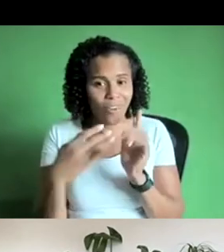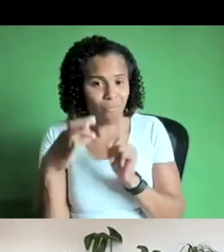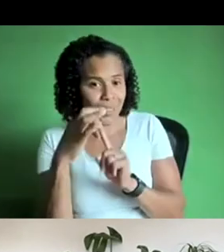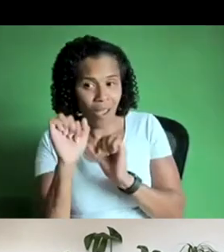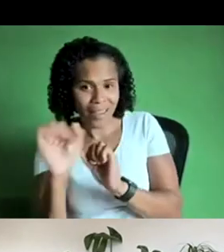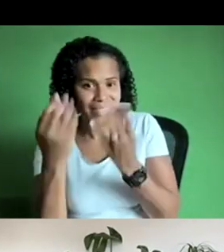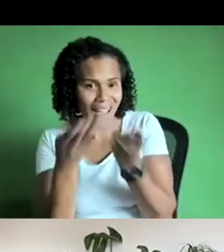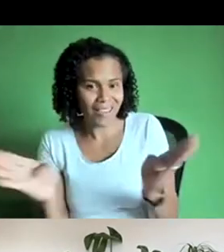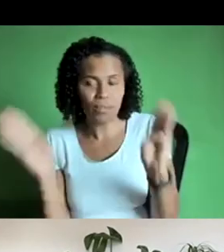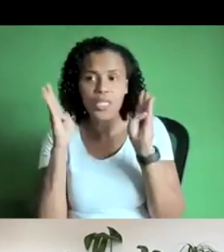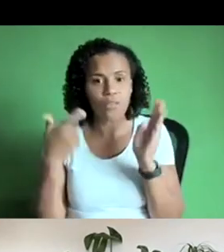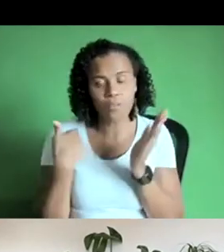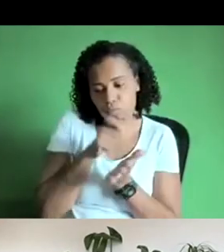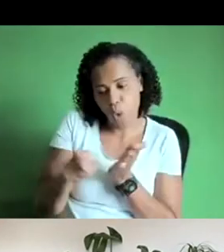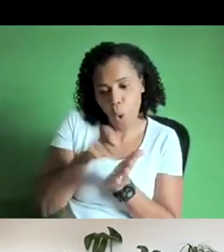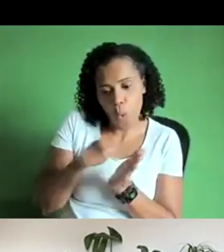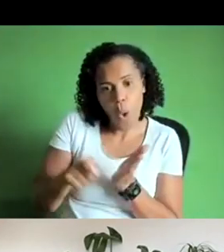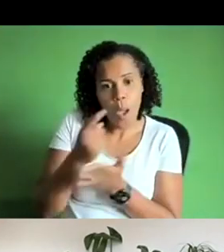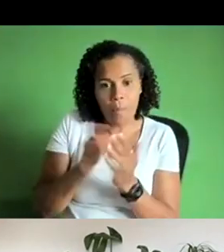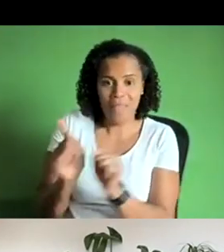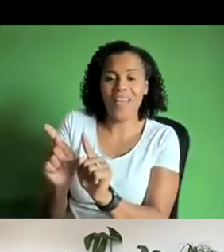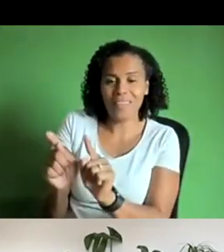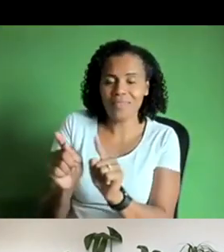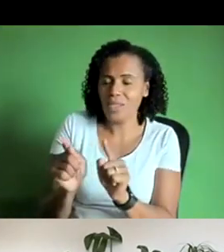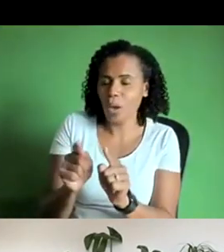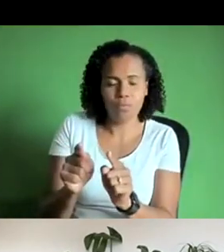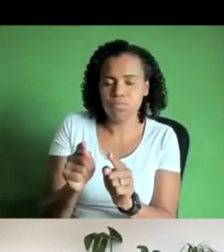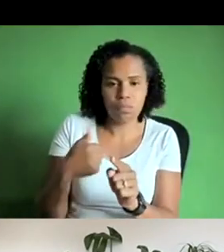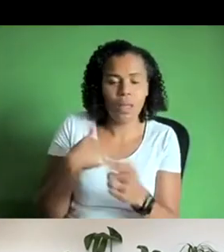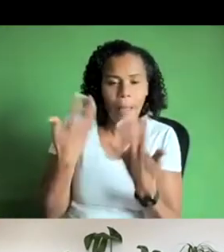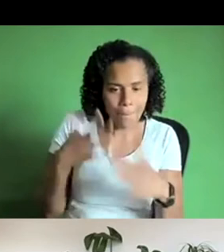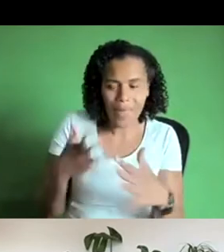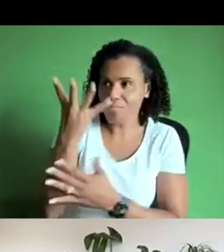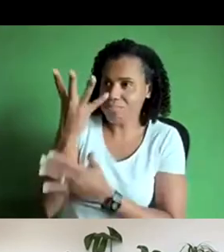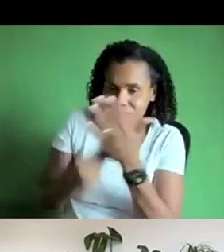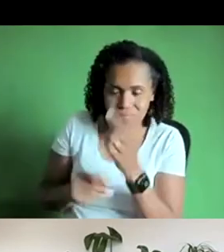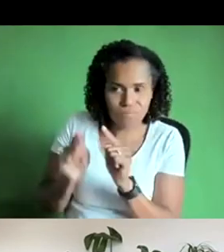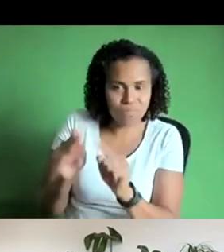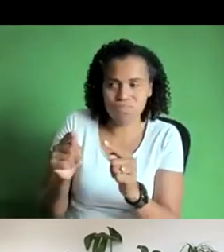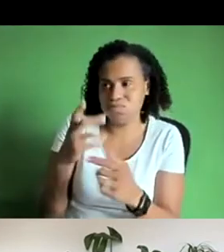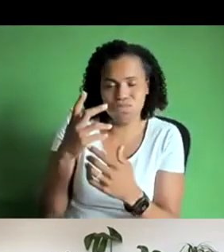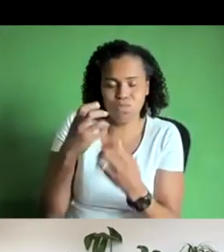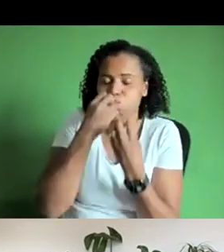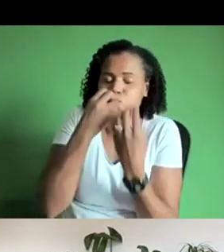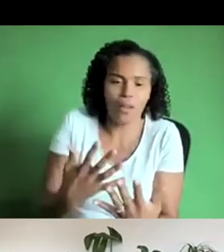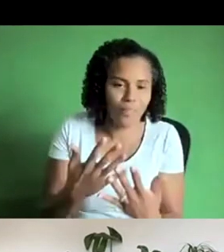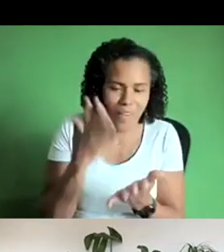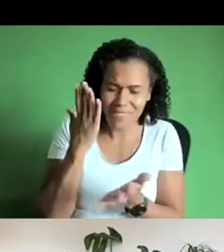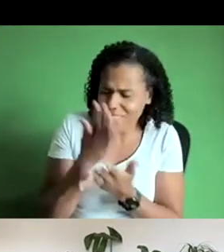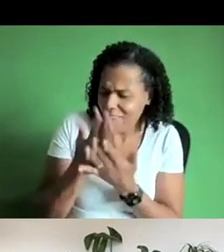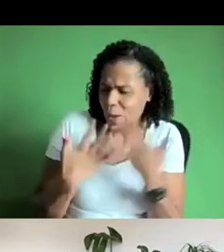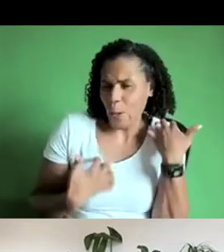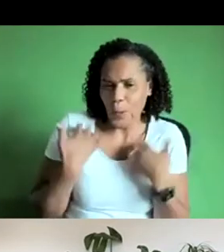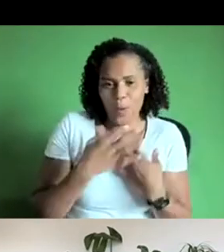involved in in that and that's been been wonderful so i'm very excited to be here